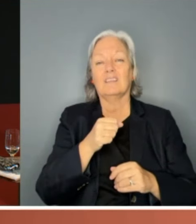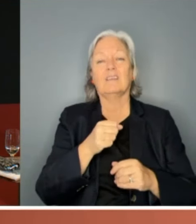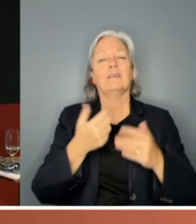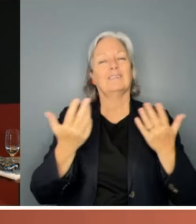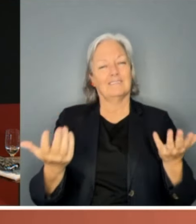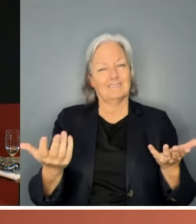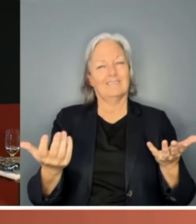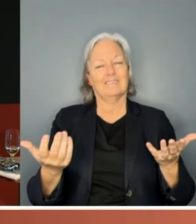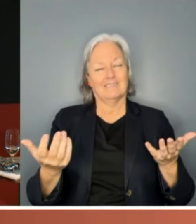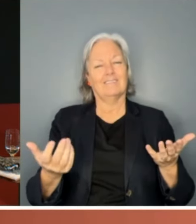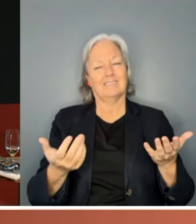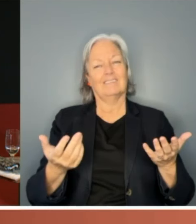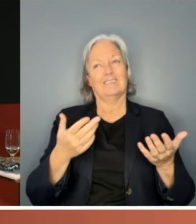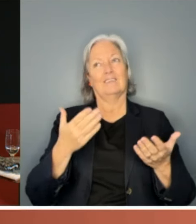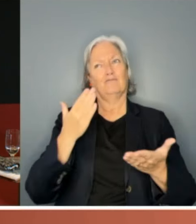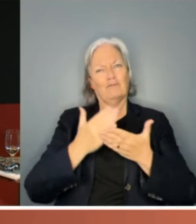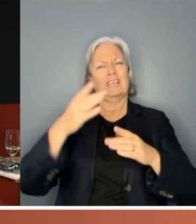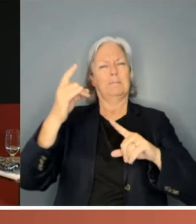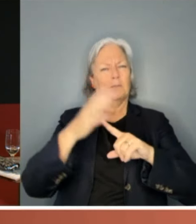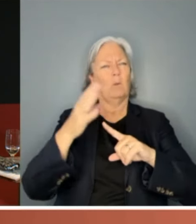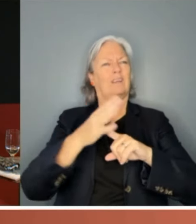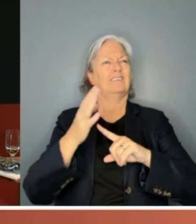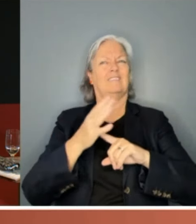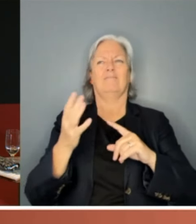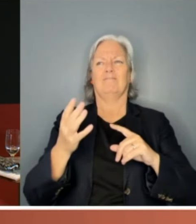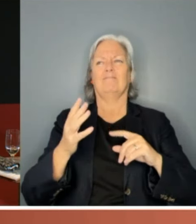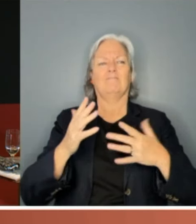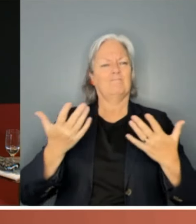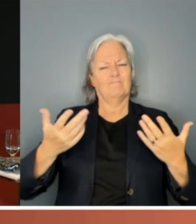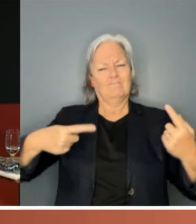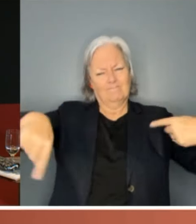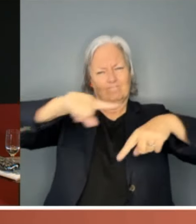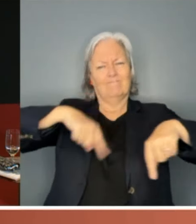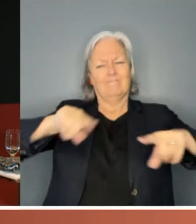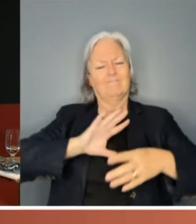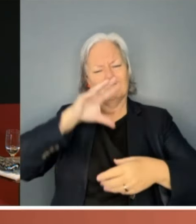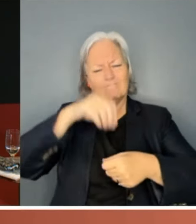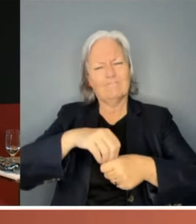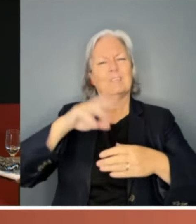you know, significantly engaged in our political process.